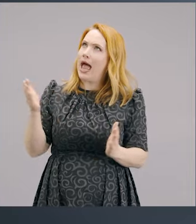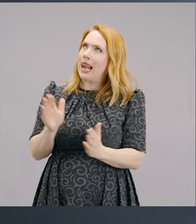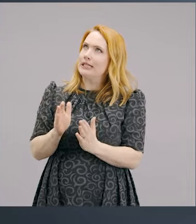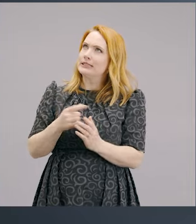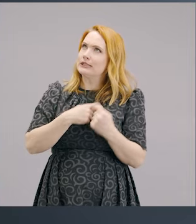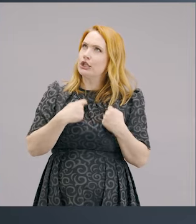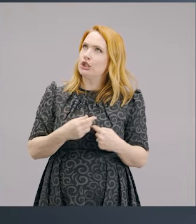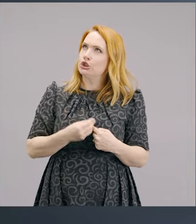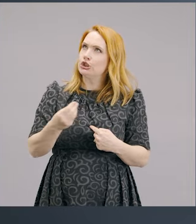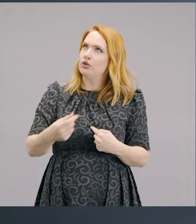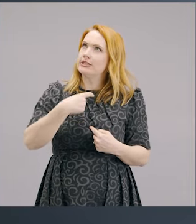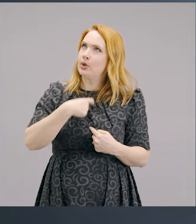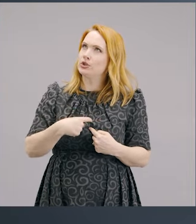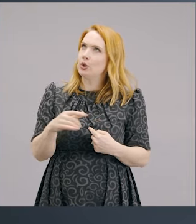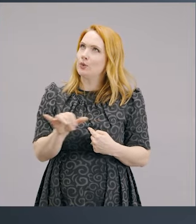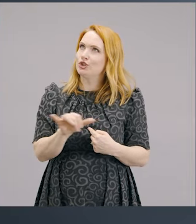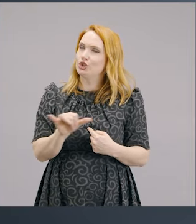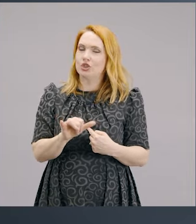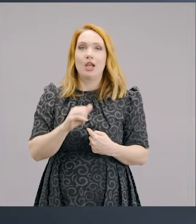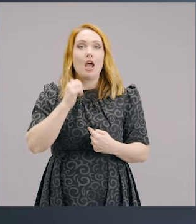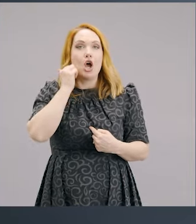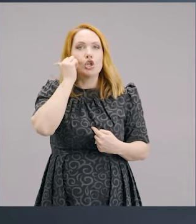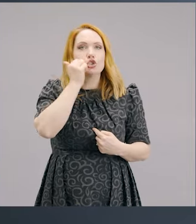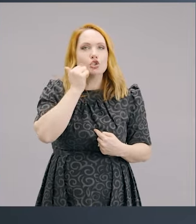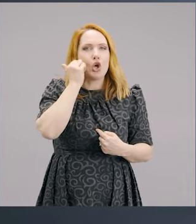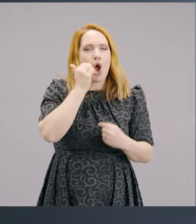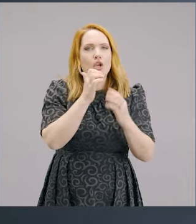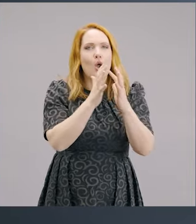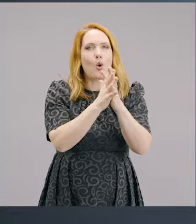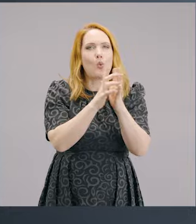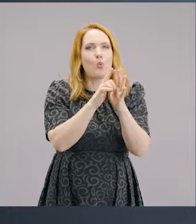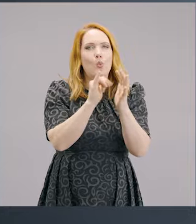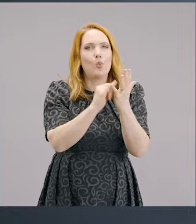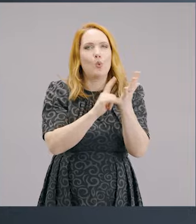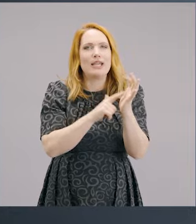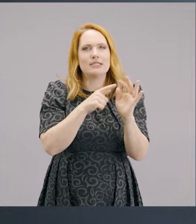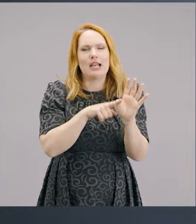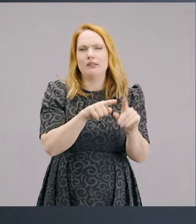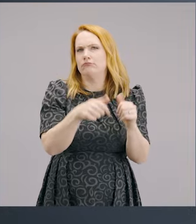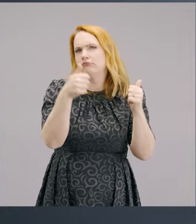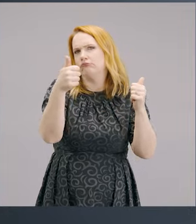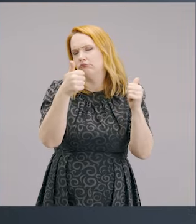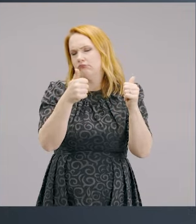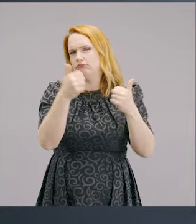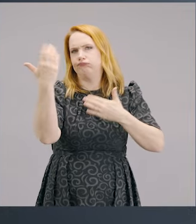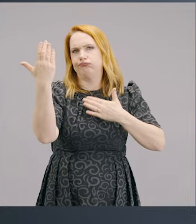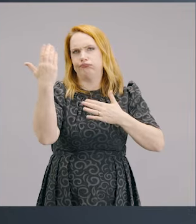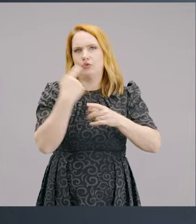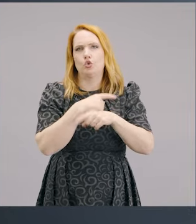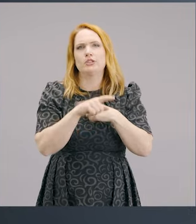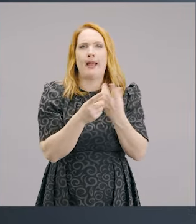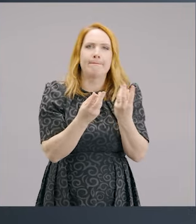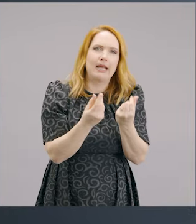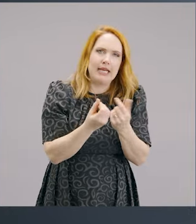less of a generous person? John Wesley, who was an incredible person to do with money and giving and things, he said, if